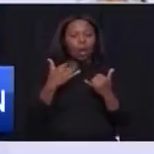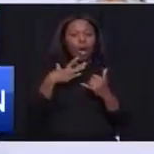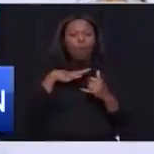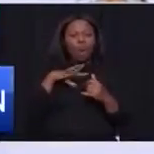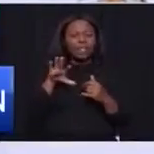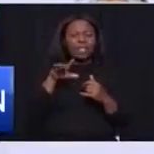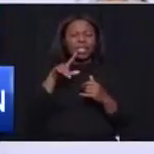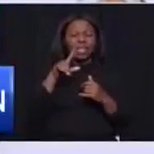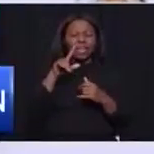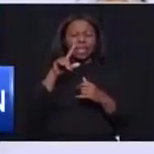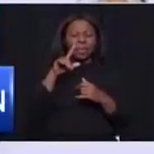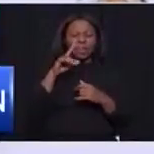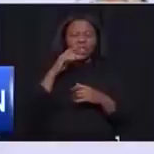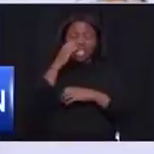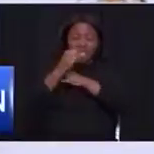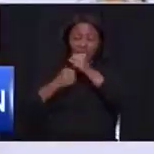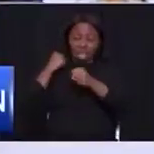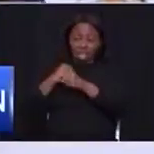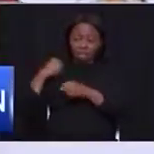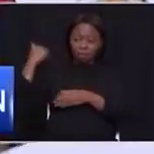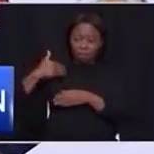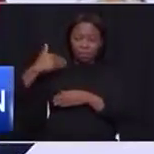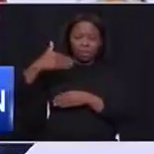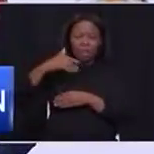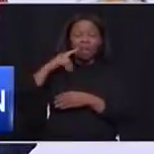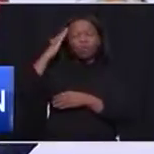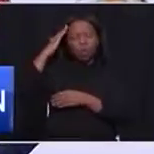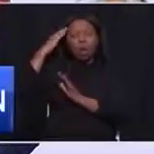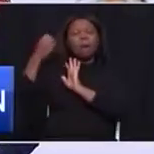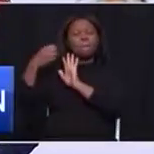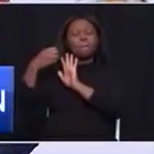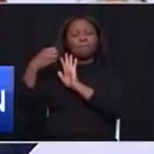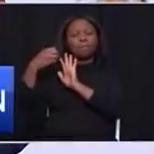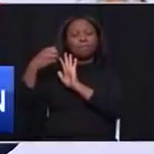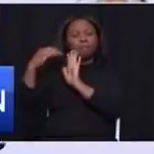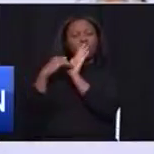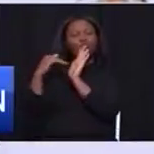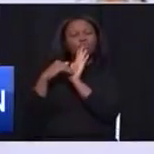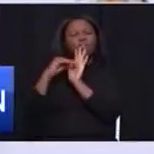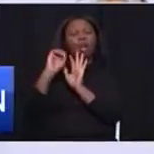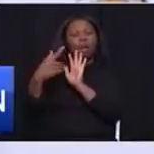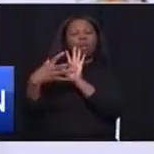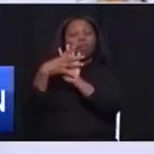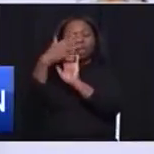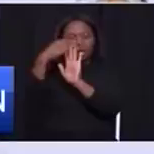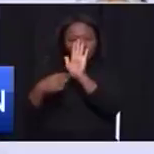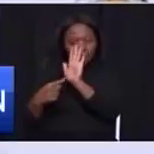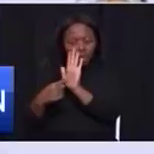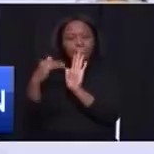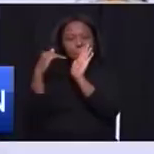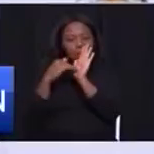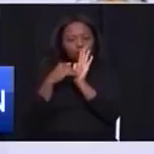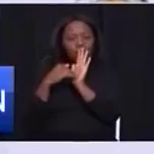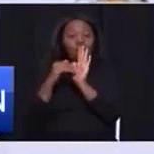year, to publish also, as we release metric results, to release the results of the performance of